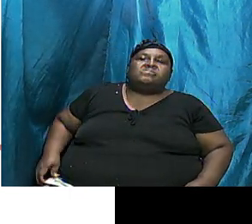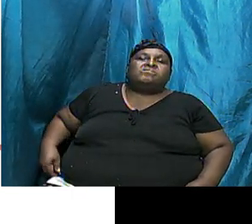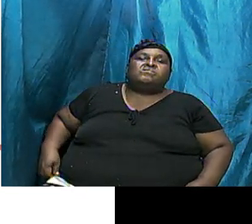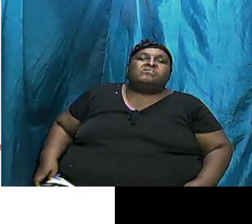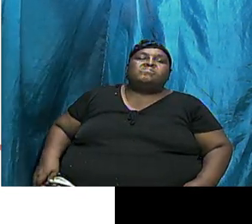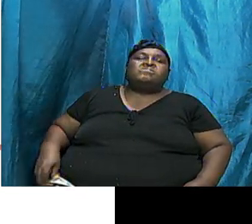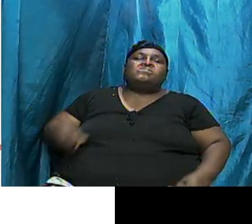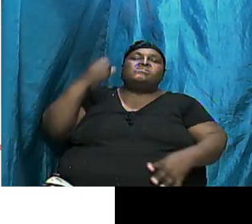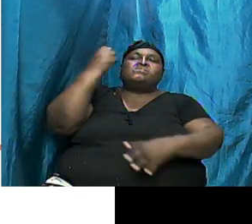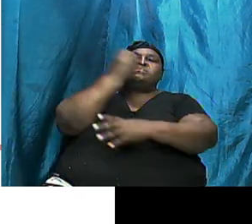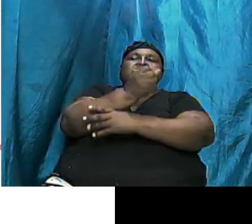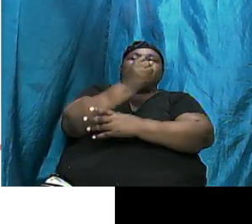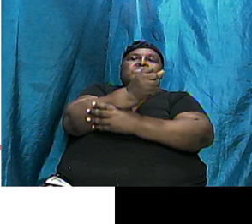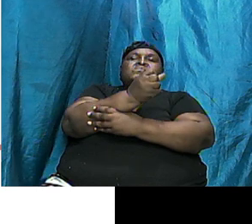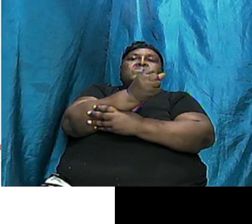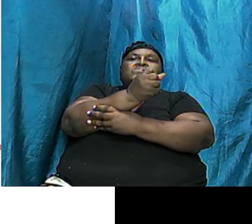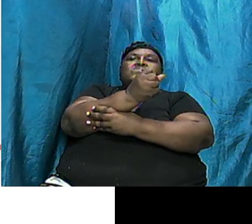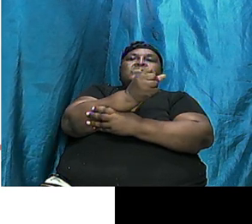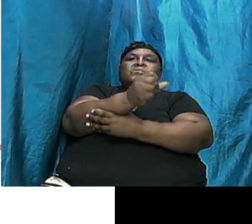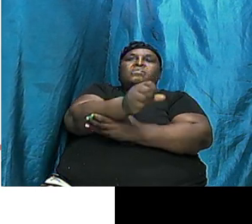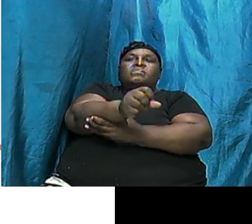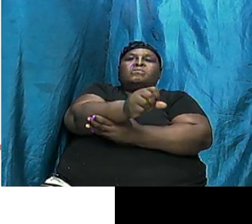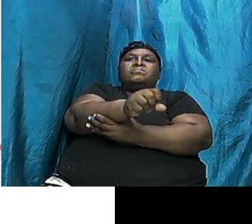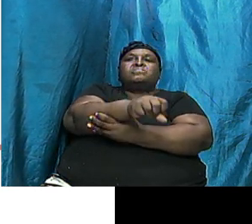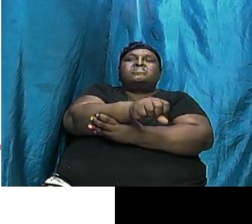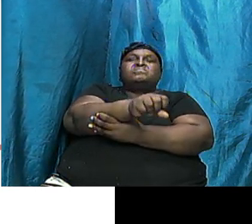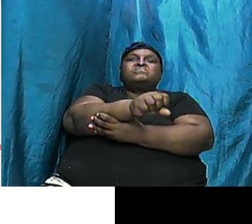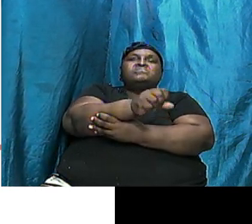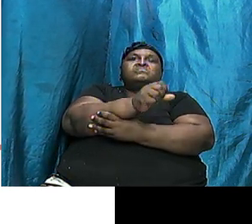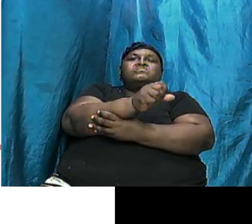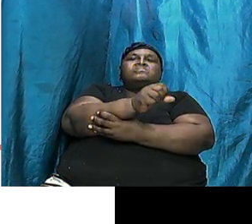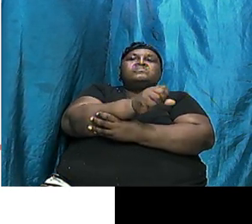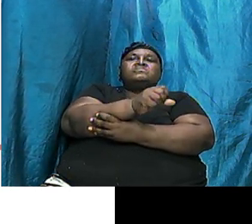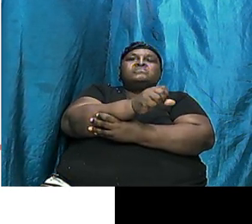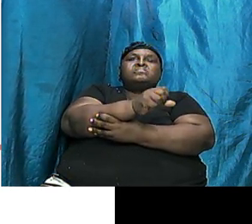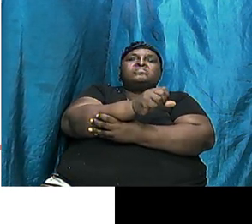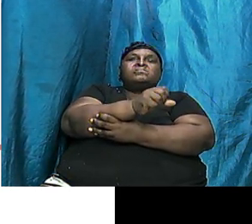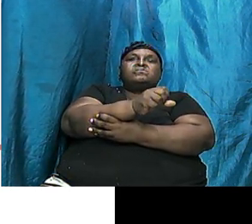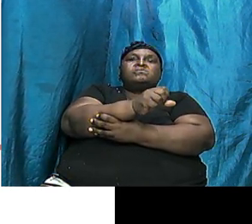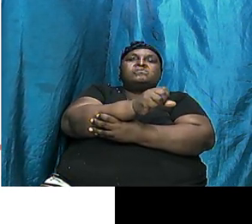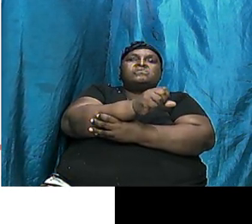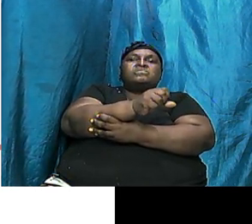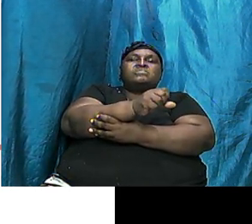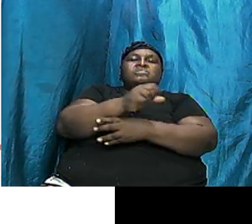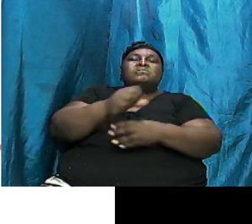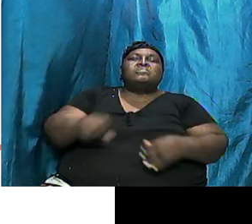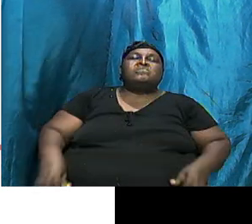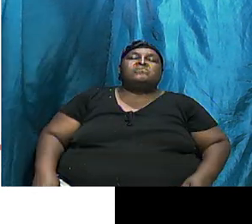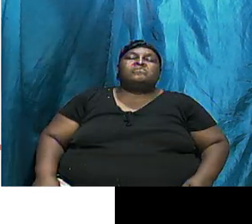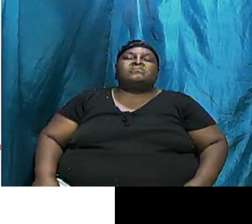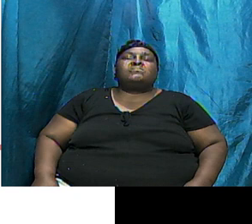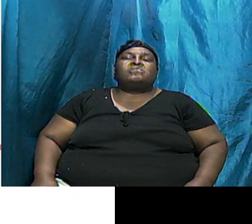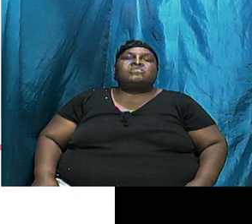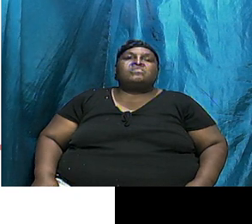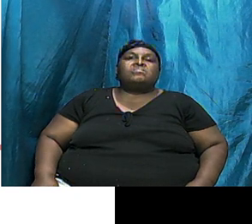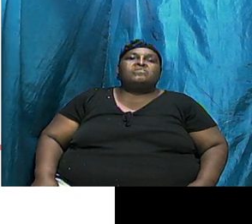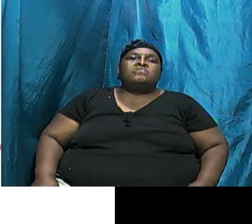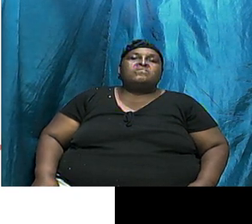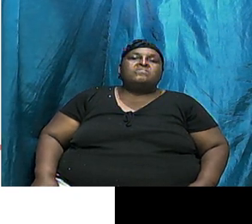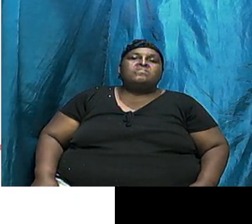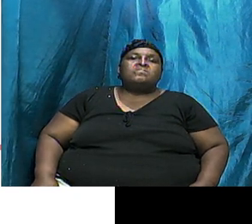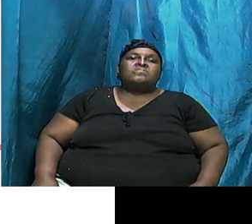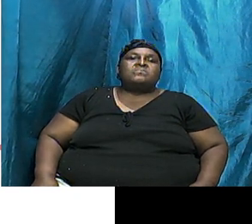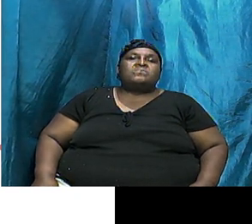Abraham And Then We Pick Up On We Pick Up On The Division Seven